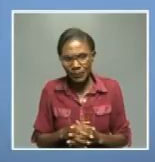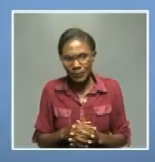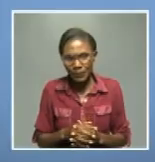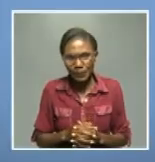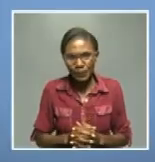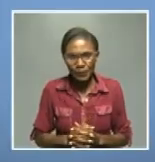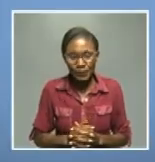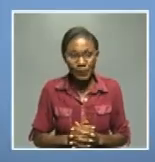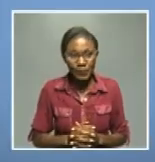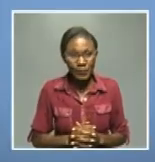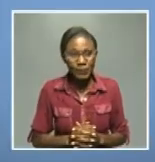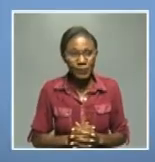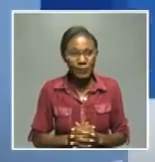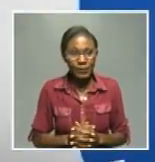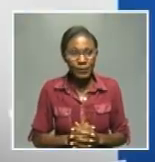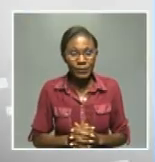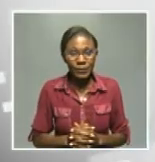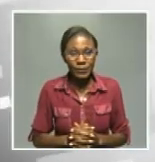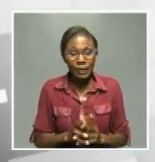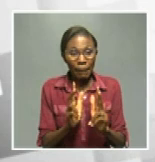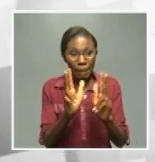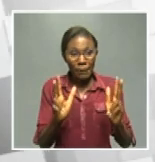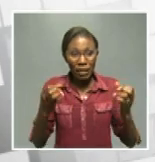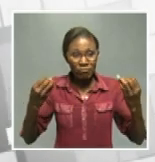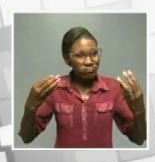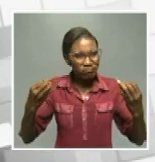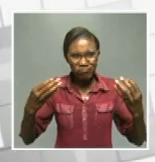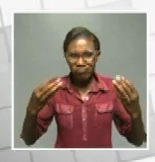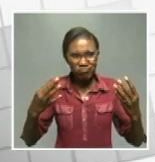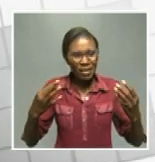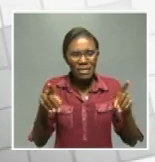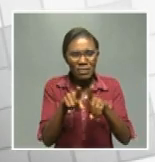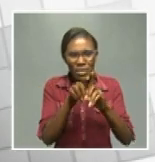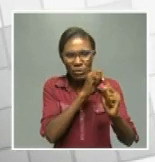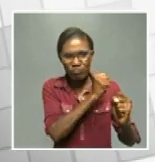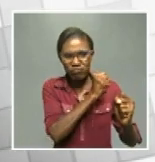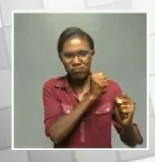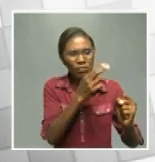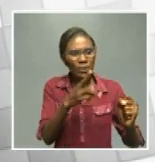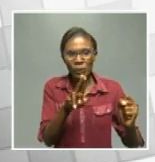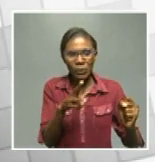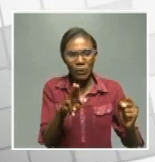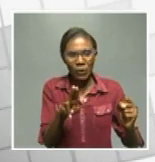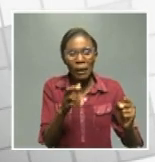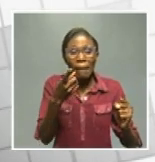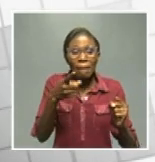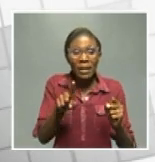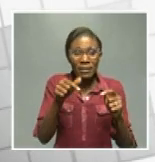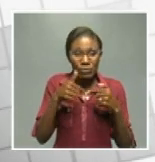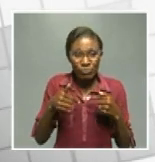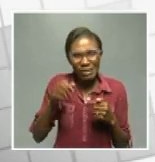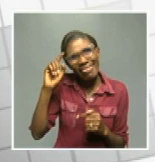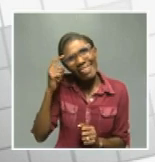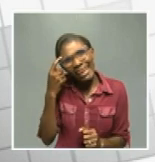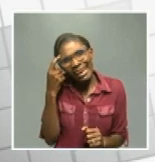yeah if the people are not as many as it was on on on christmas eve but we are thinking